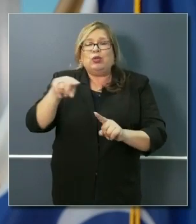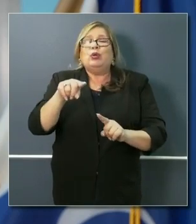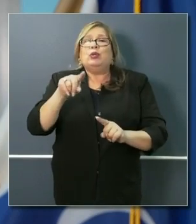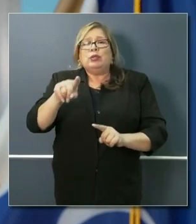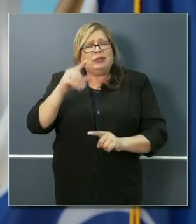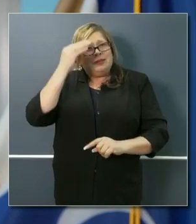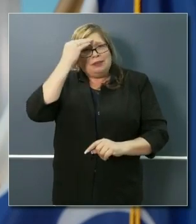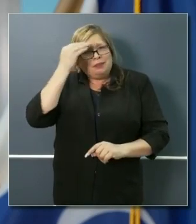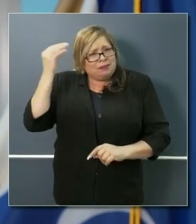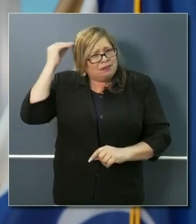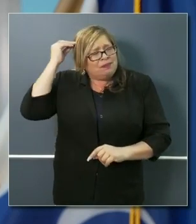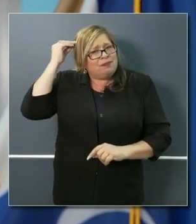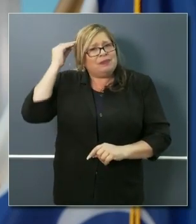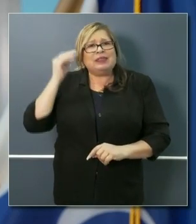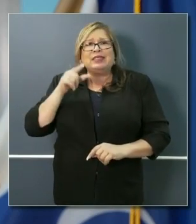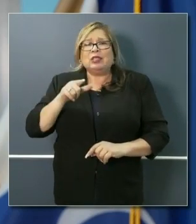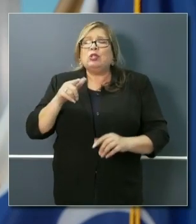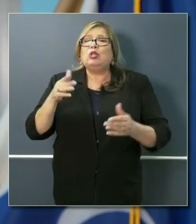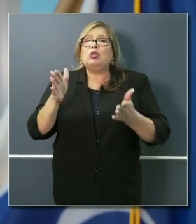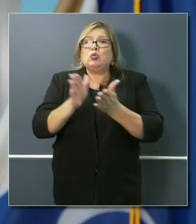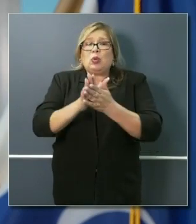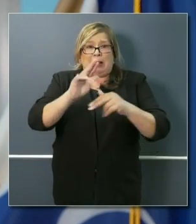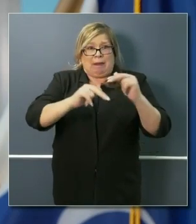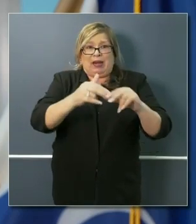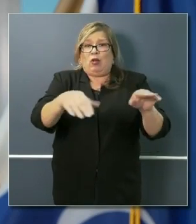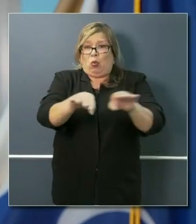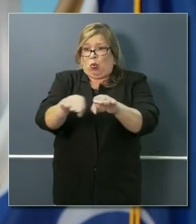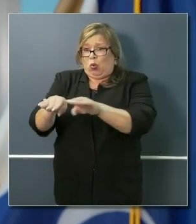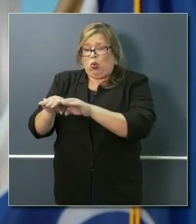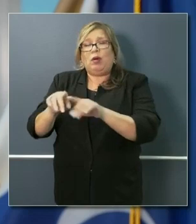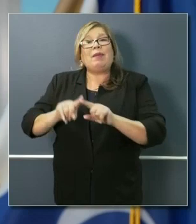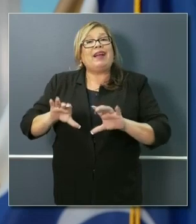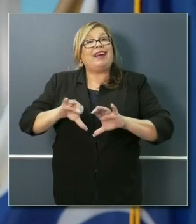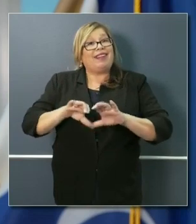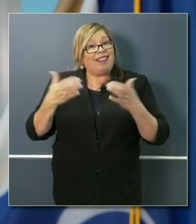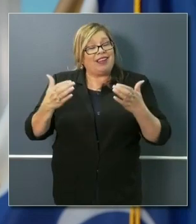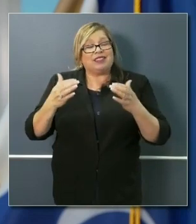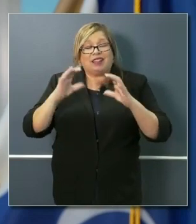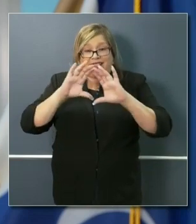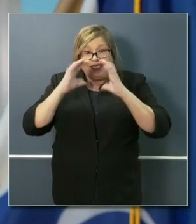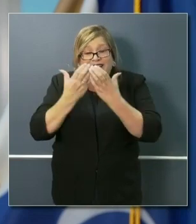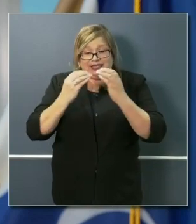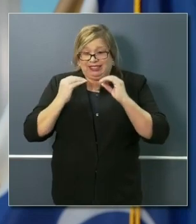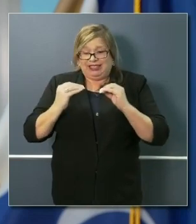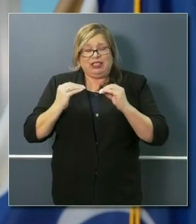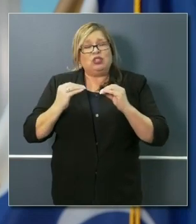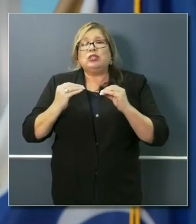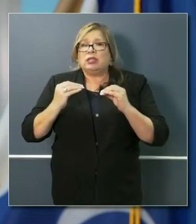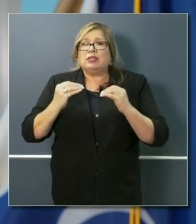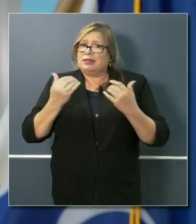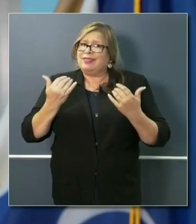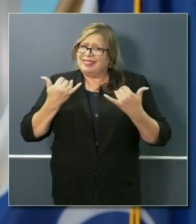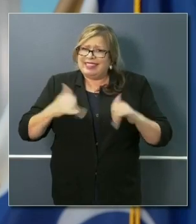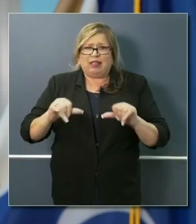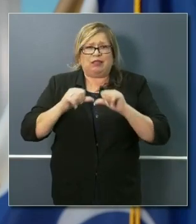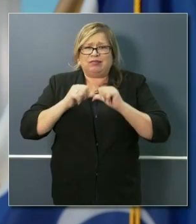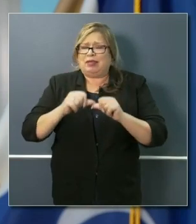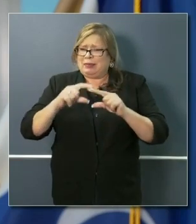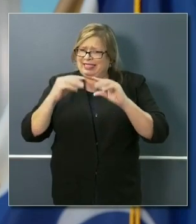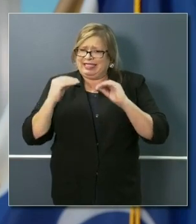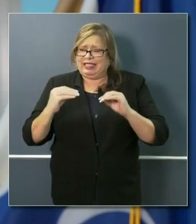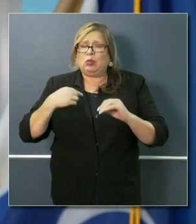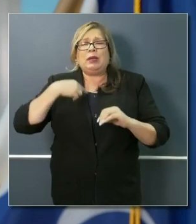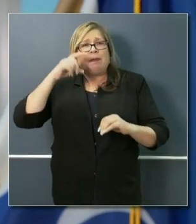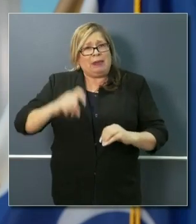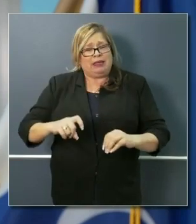their consciousness that schools are closed, but classes are in, and we've got to double down on our distance learning work. And I was